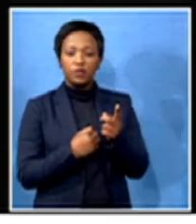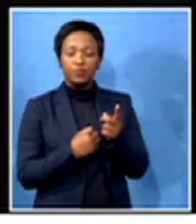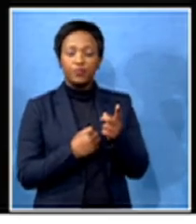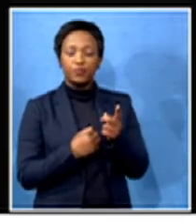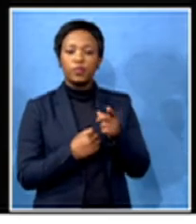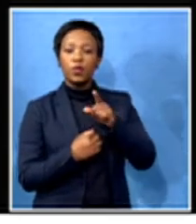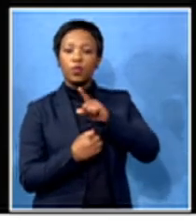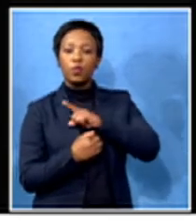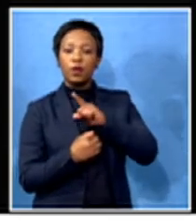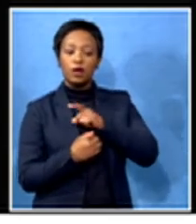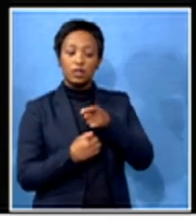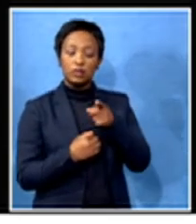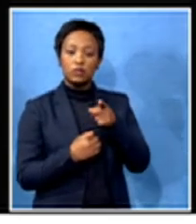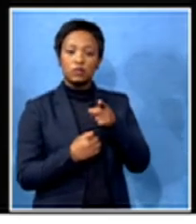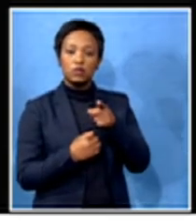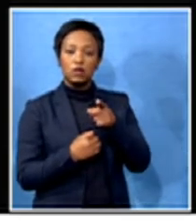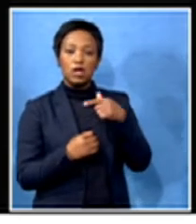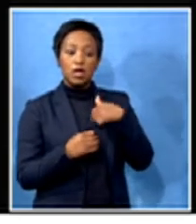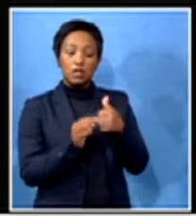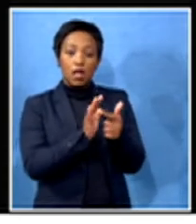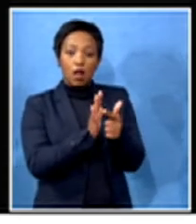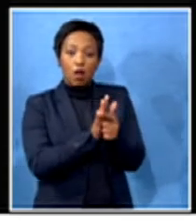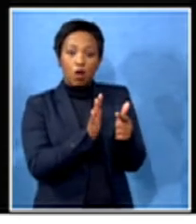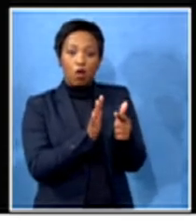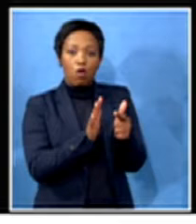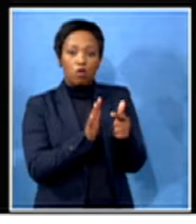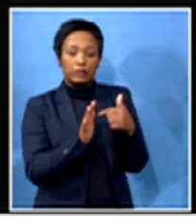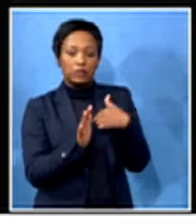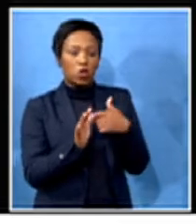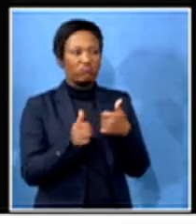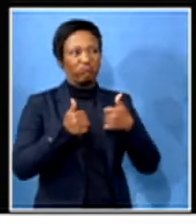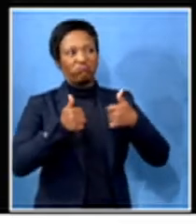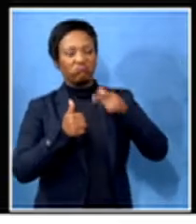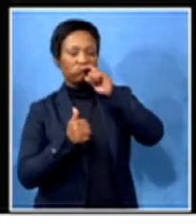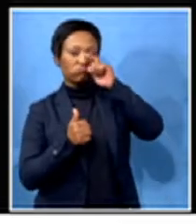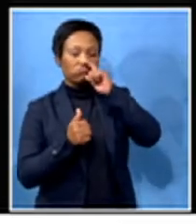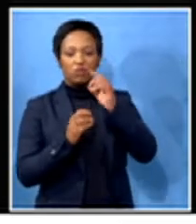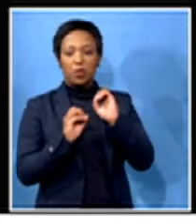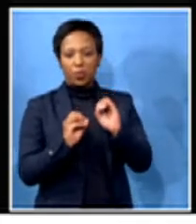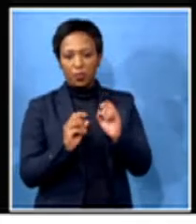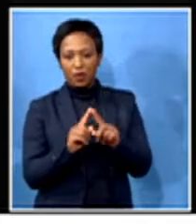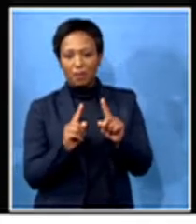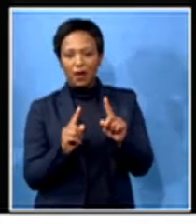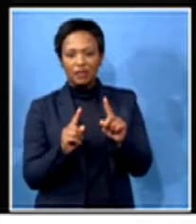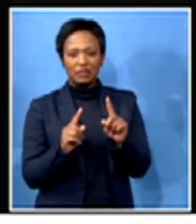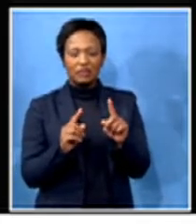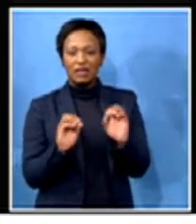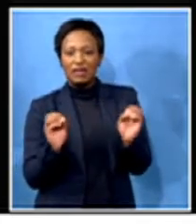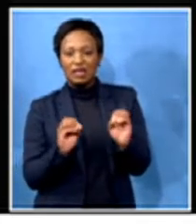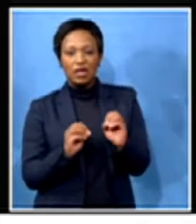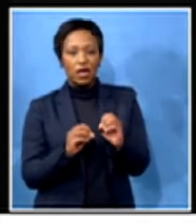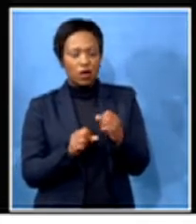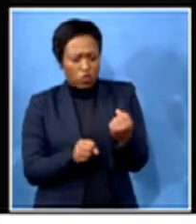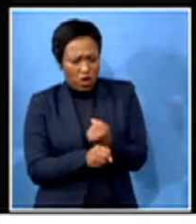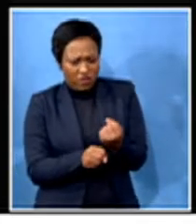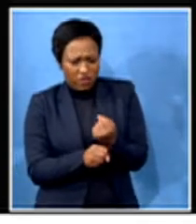the fact that this aspect of law practice is not very lucrative. So, most of all, there is no money in it. You have to put in